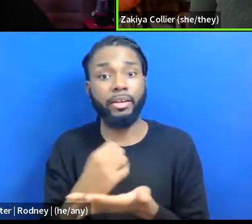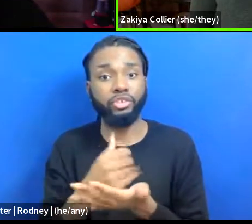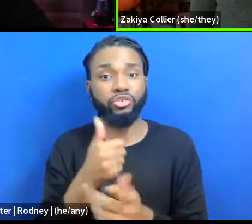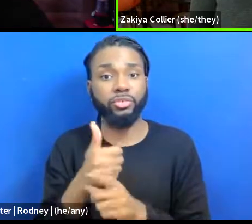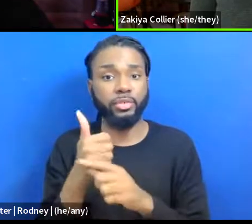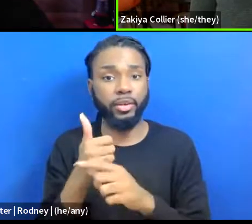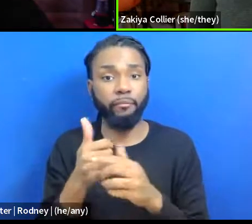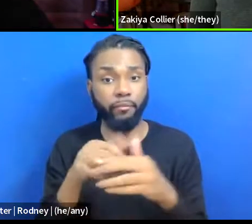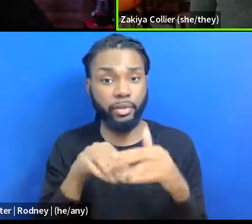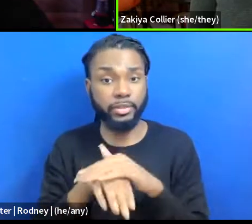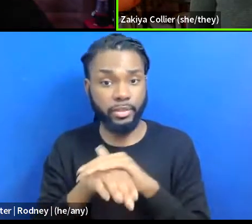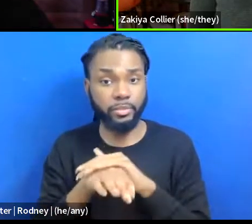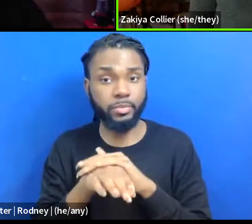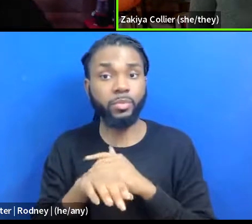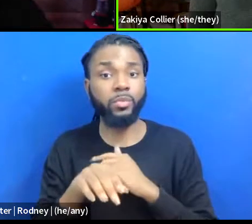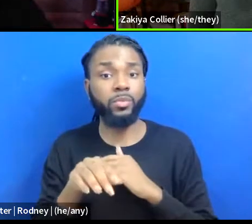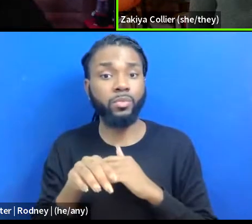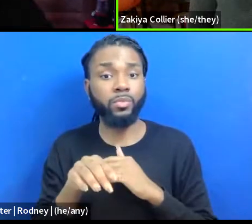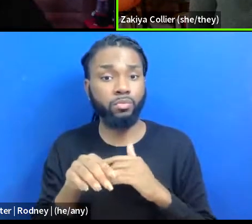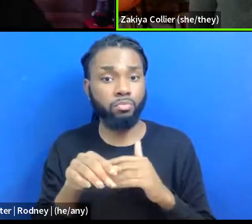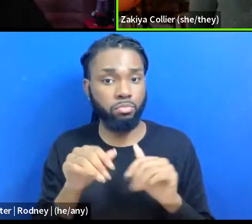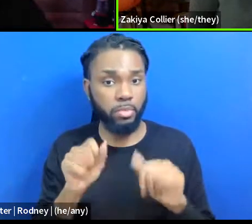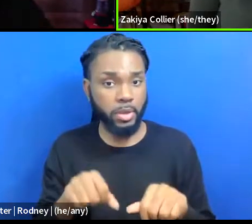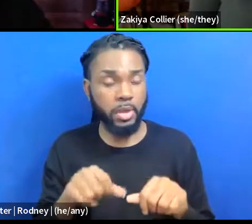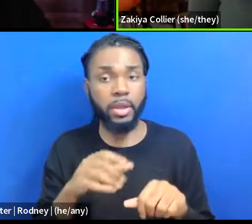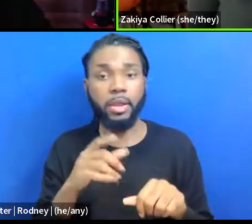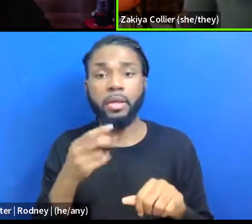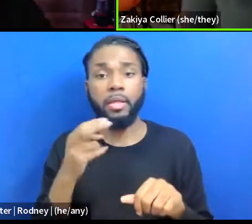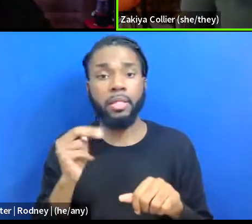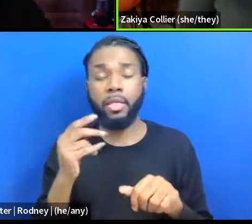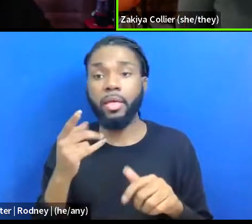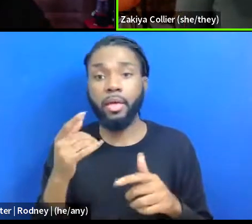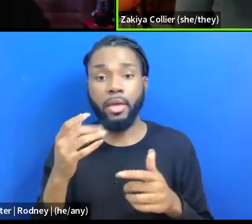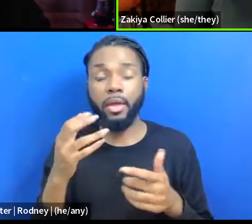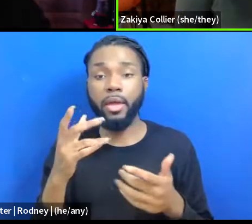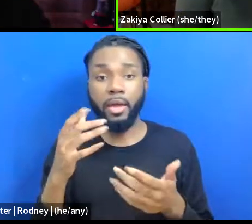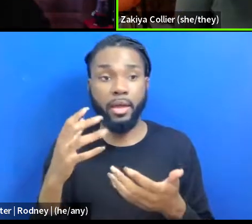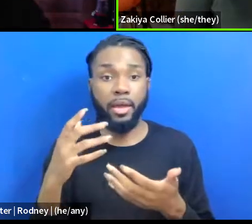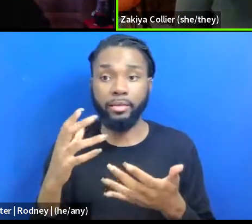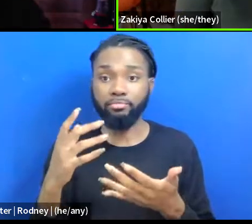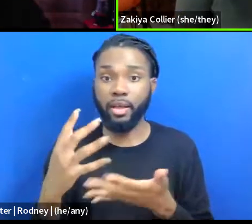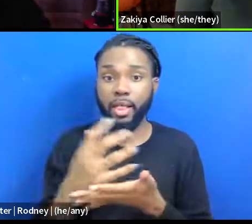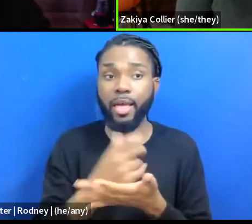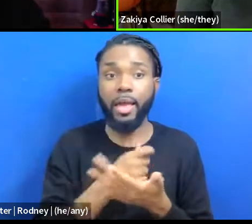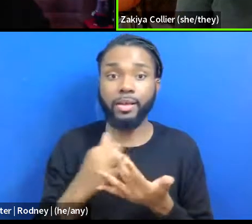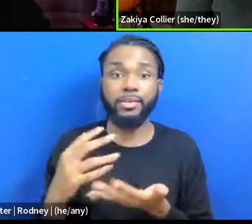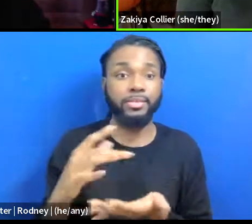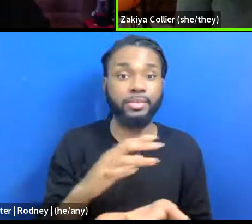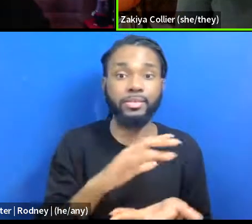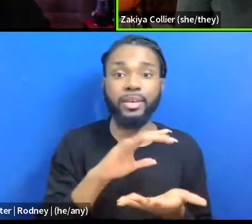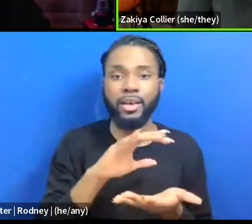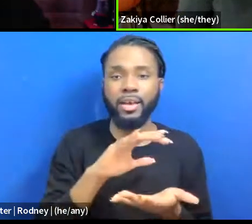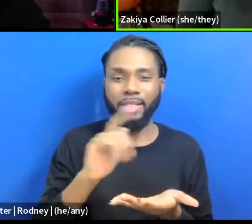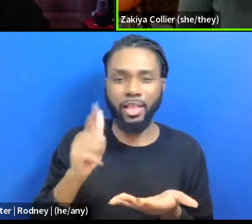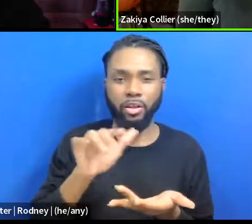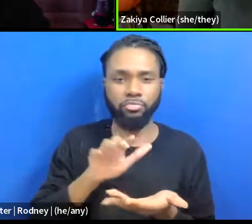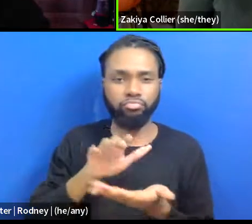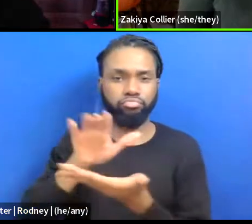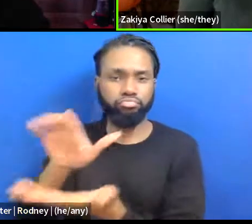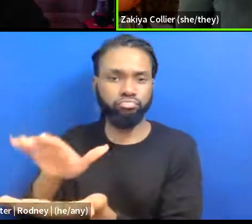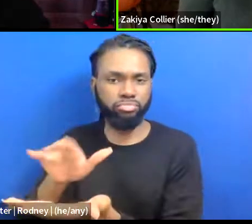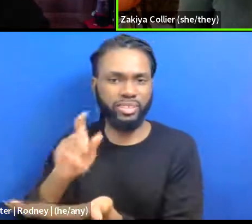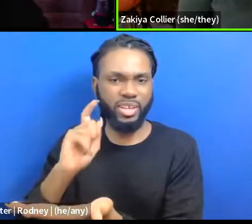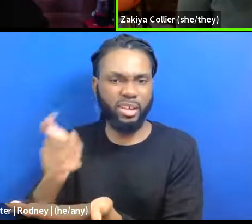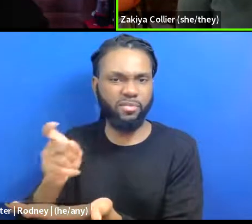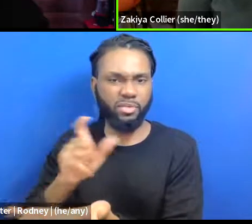know, it, it falls into the hands of the police, for example, and, and then causes harm to people that